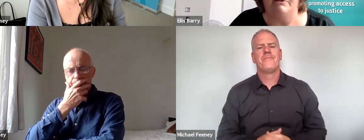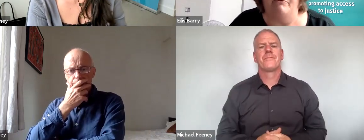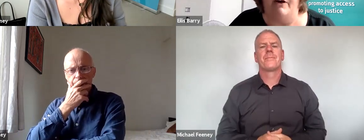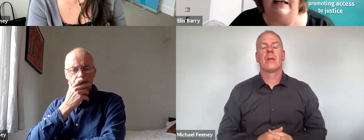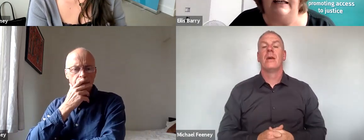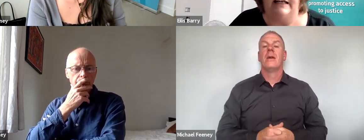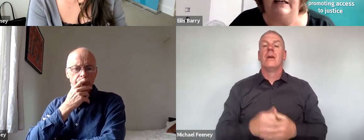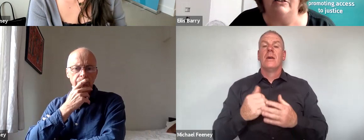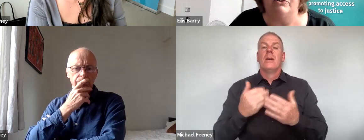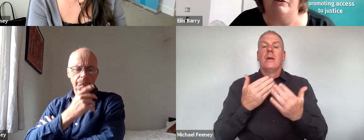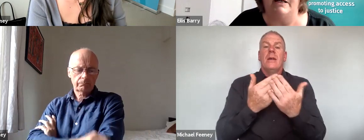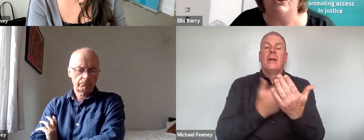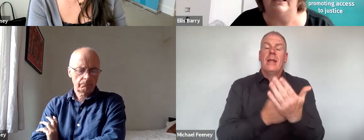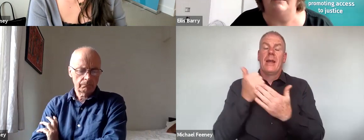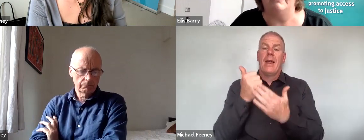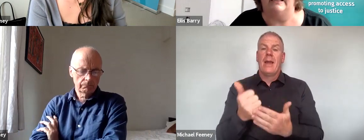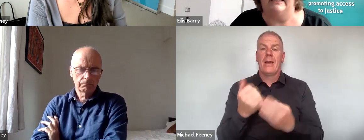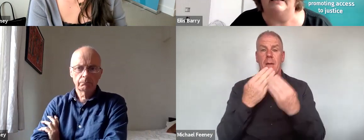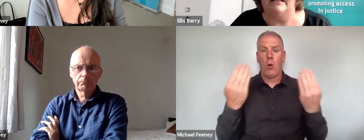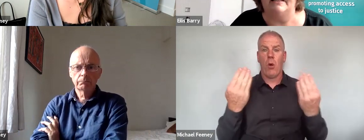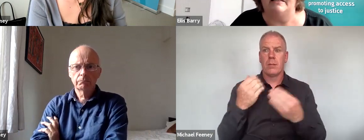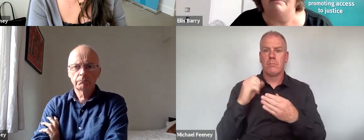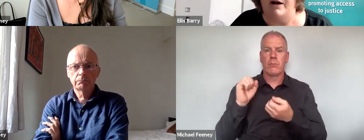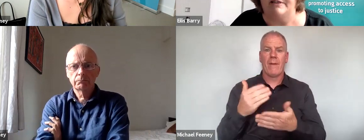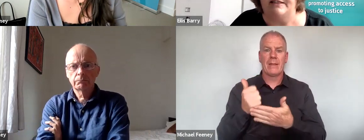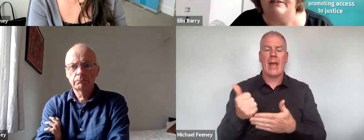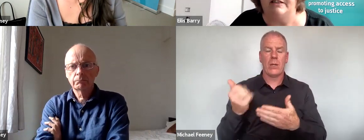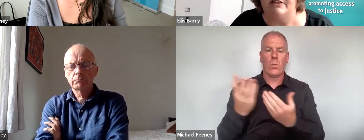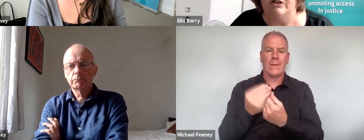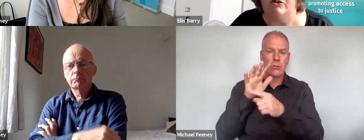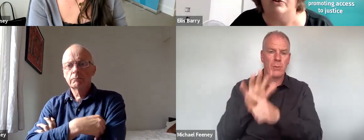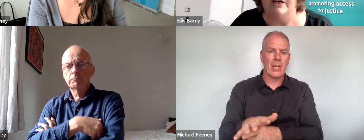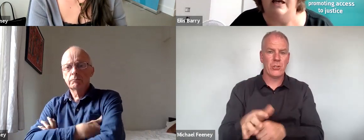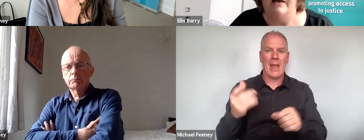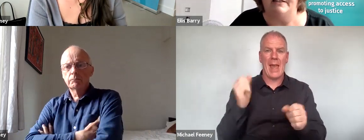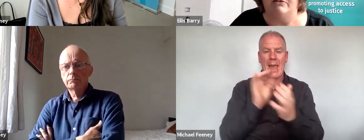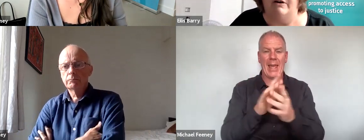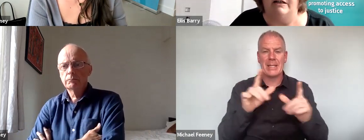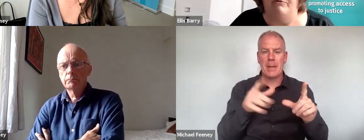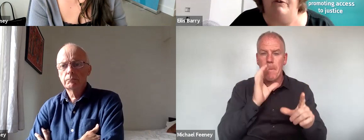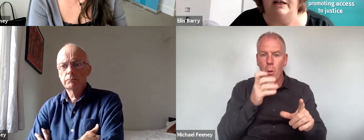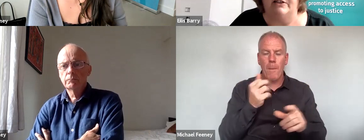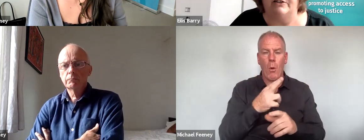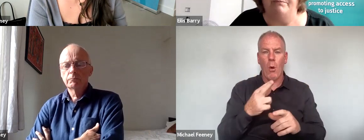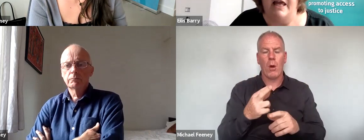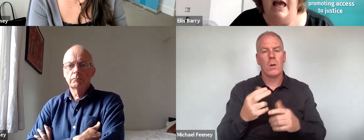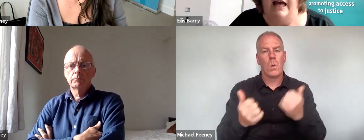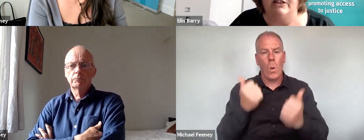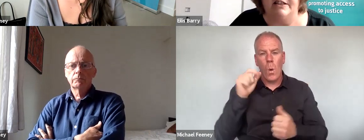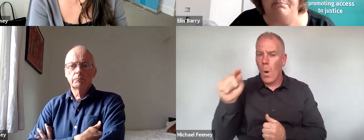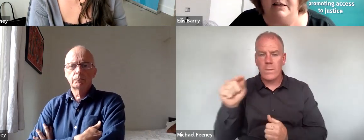Board is able to provide legal aid and discrimination claims against licensed premises in the District Court, this is rarely provided.